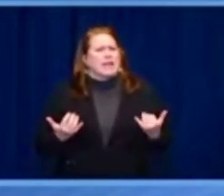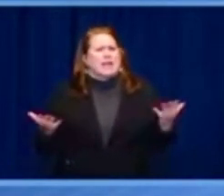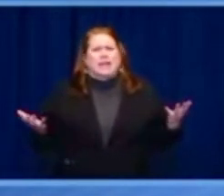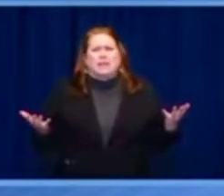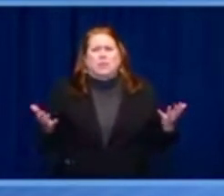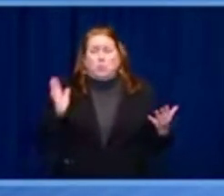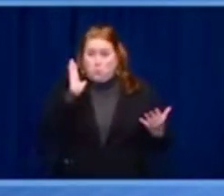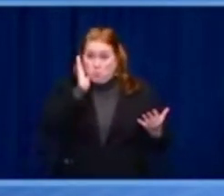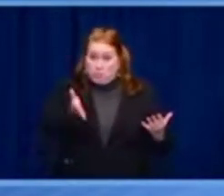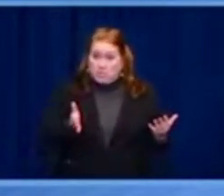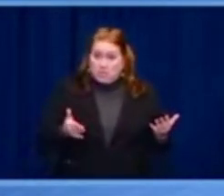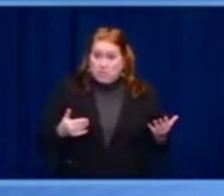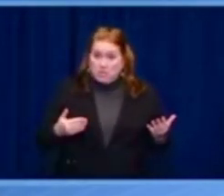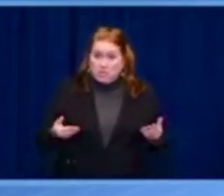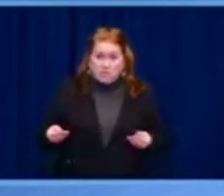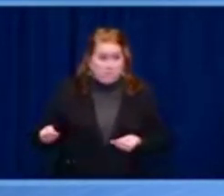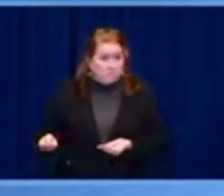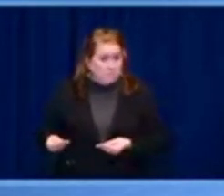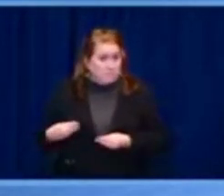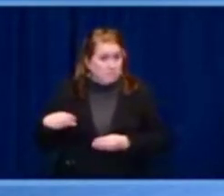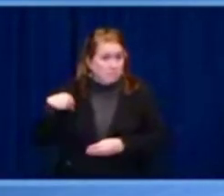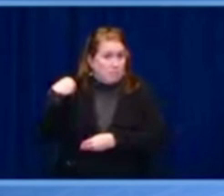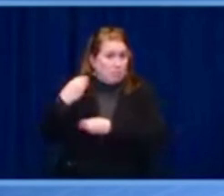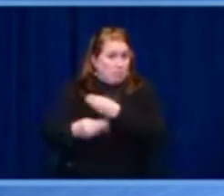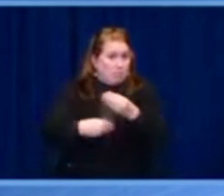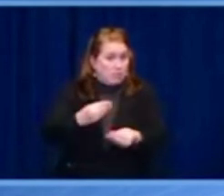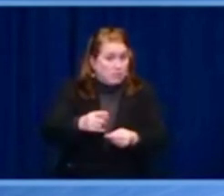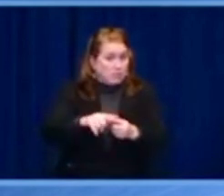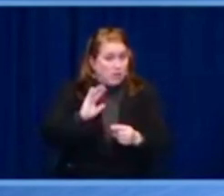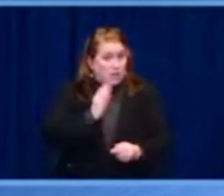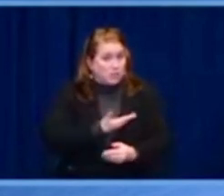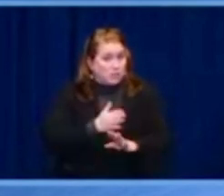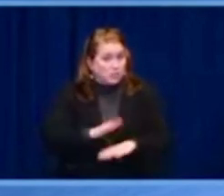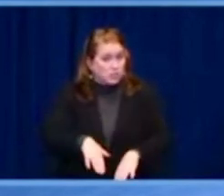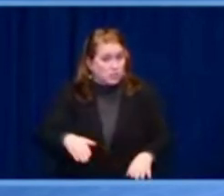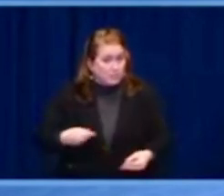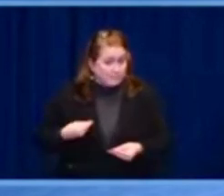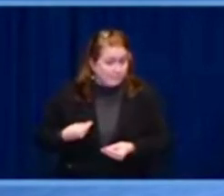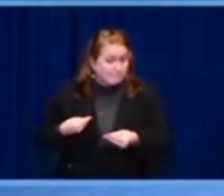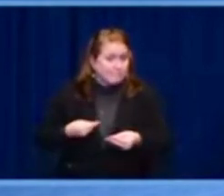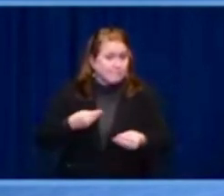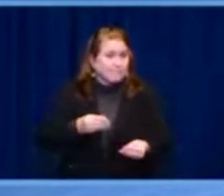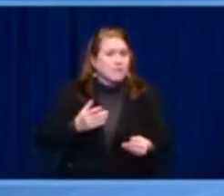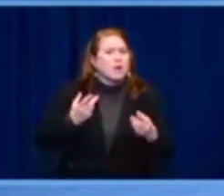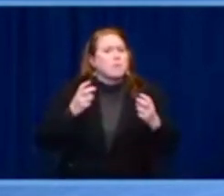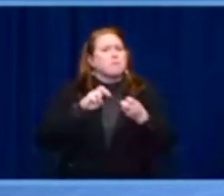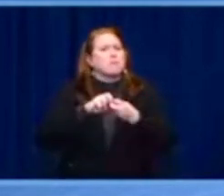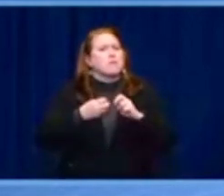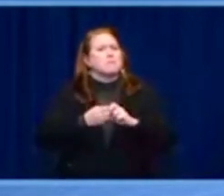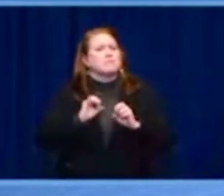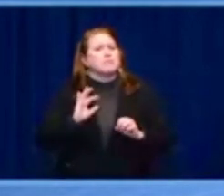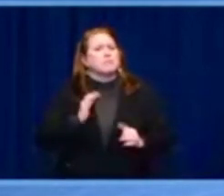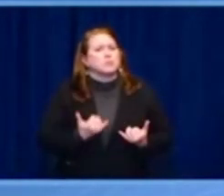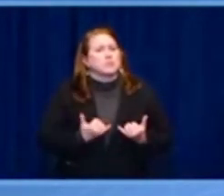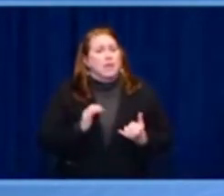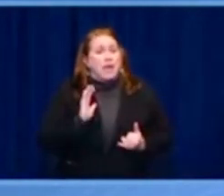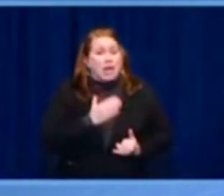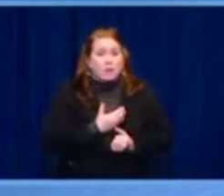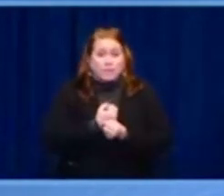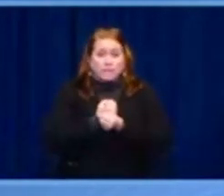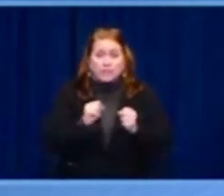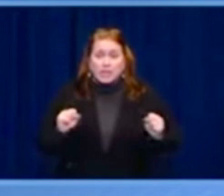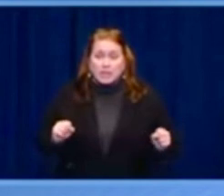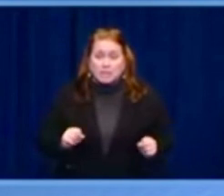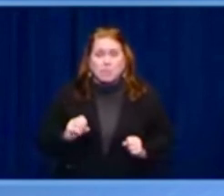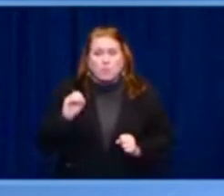place generations ago and battles of freedom won by others. But the